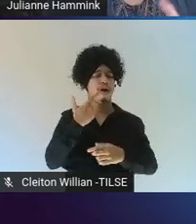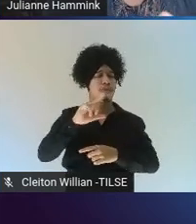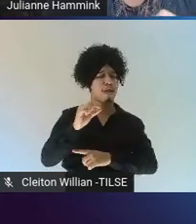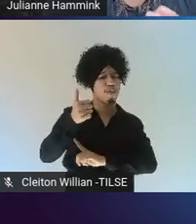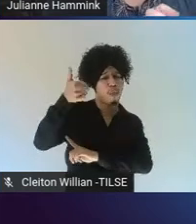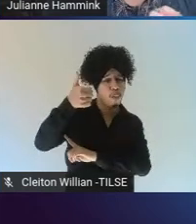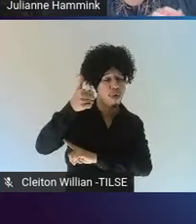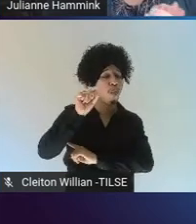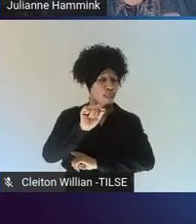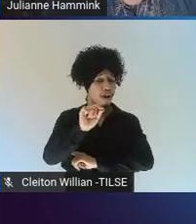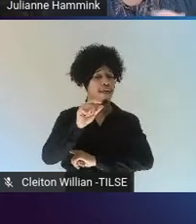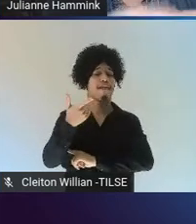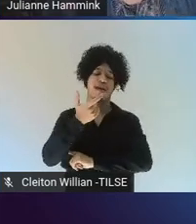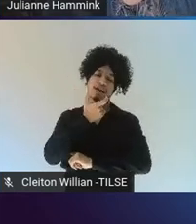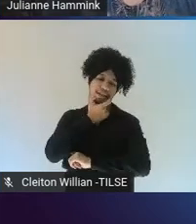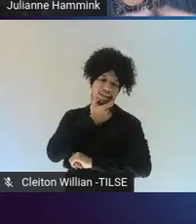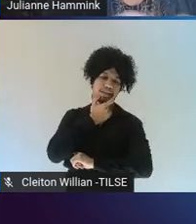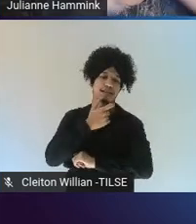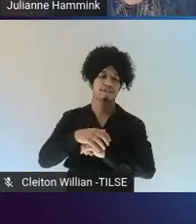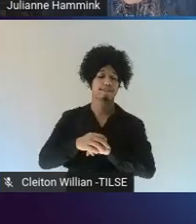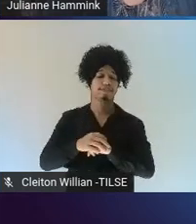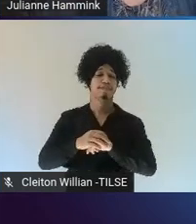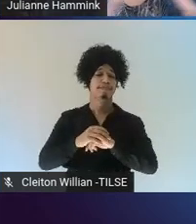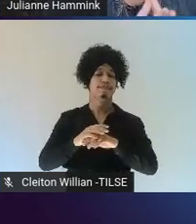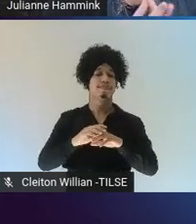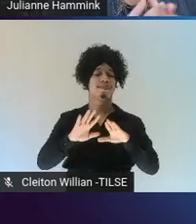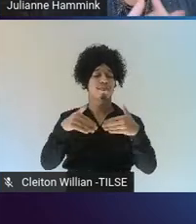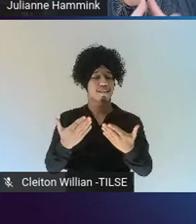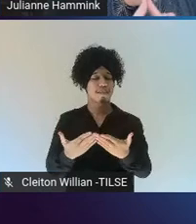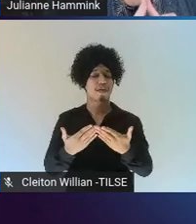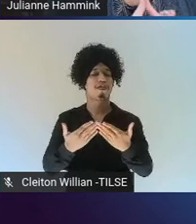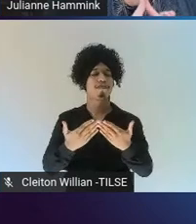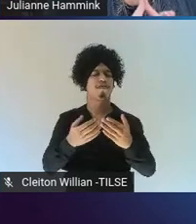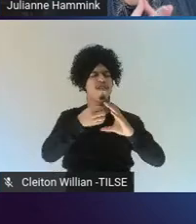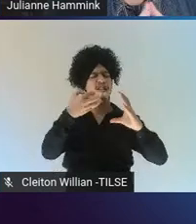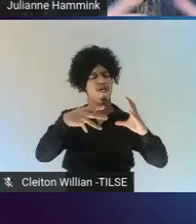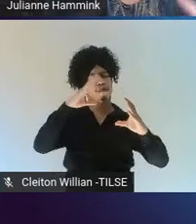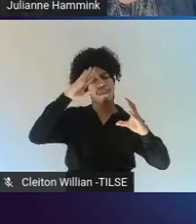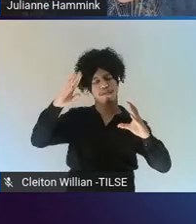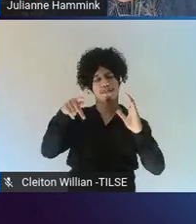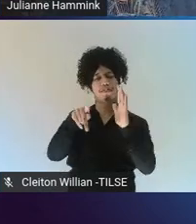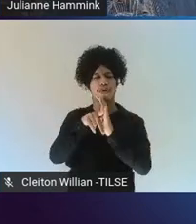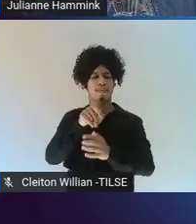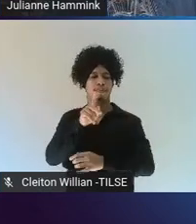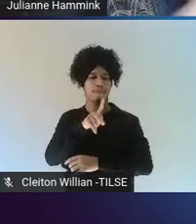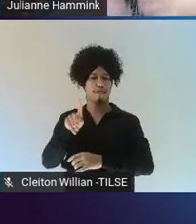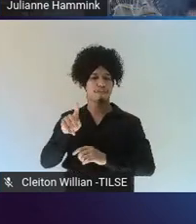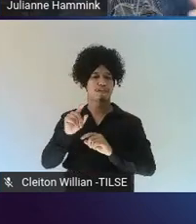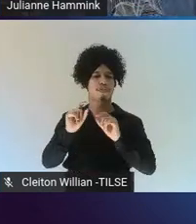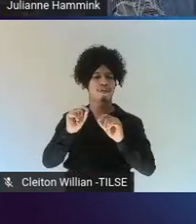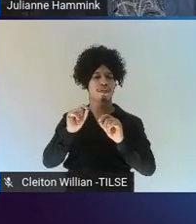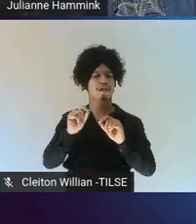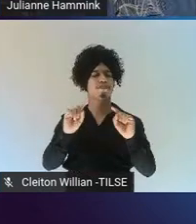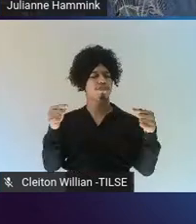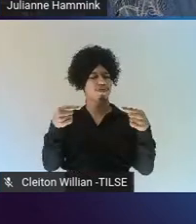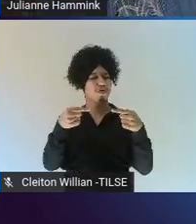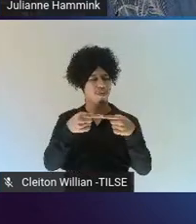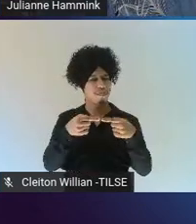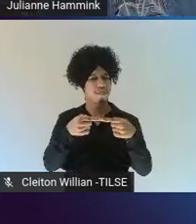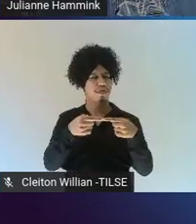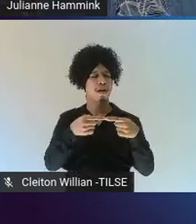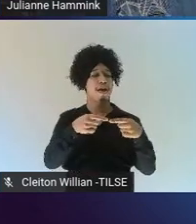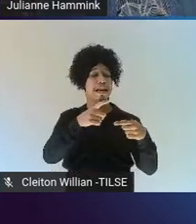be the default characteristic or the characteristic that was most prevalent among those instructors.